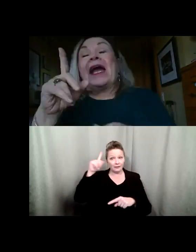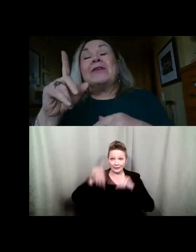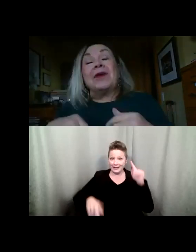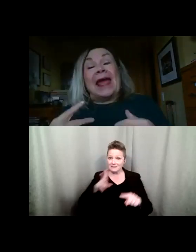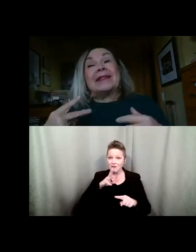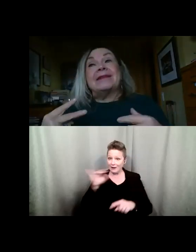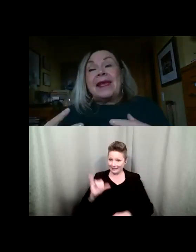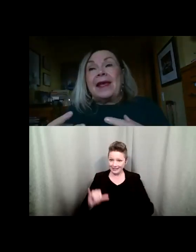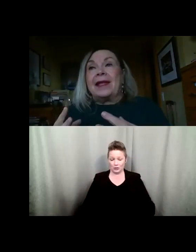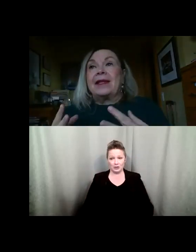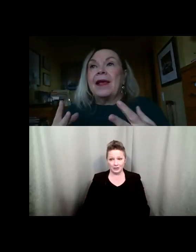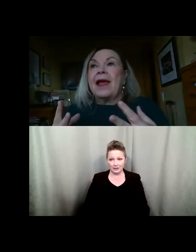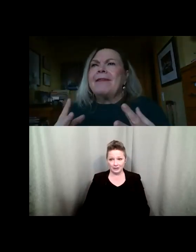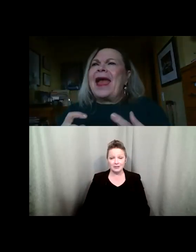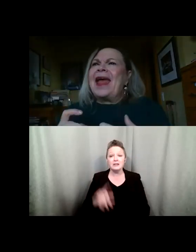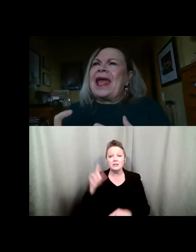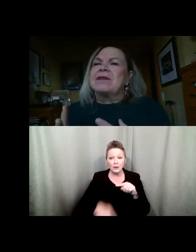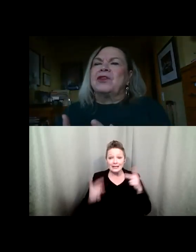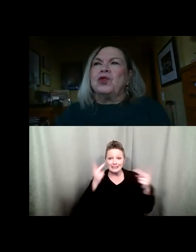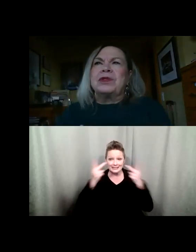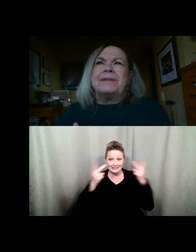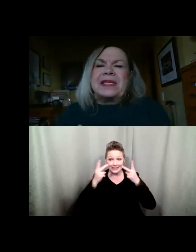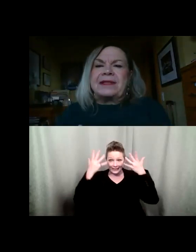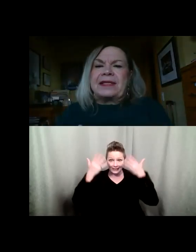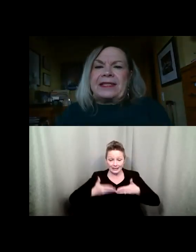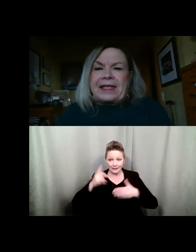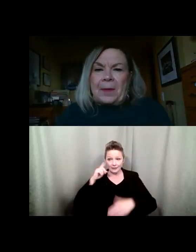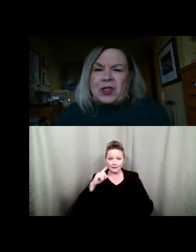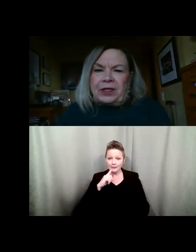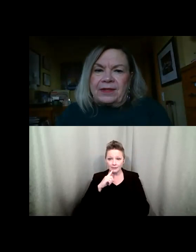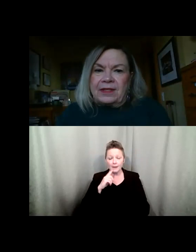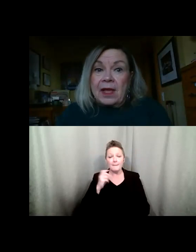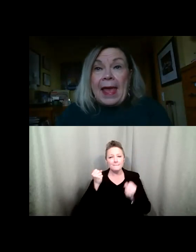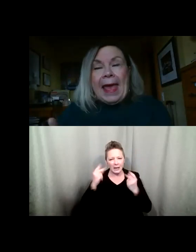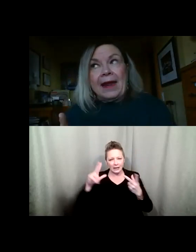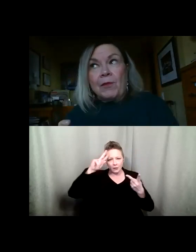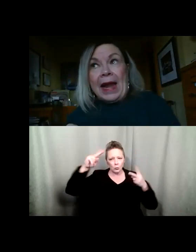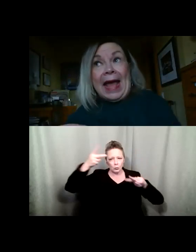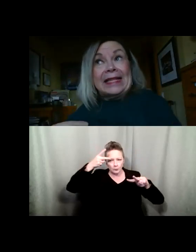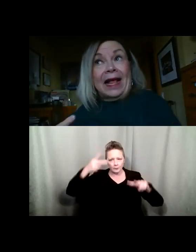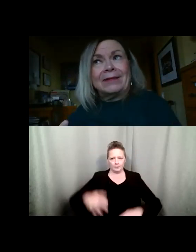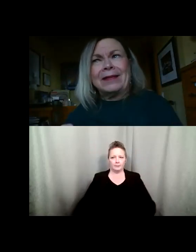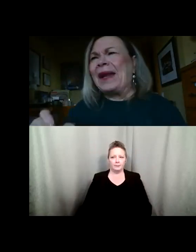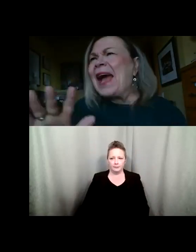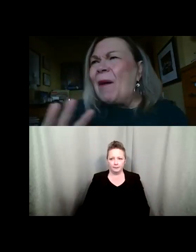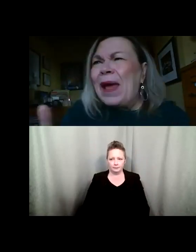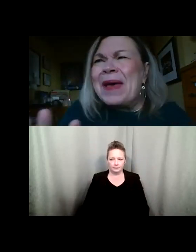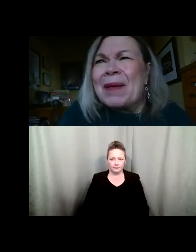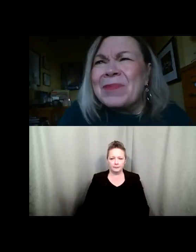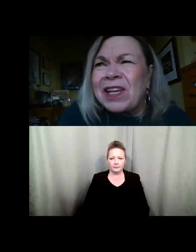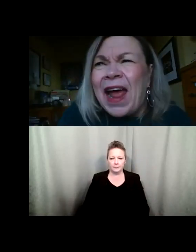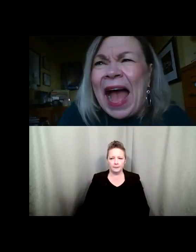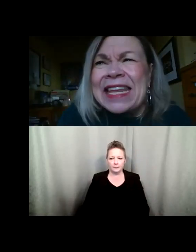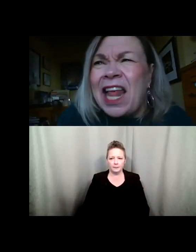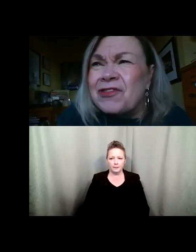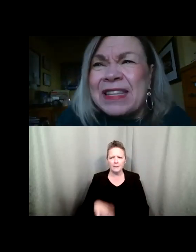because you can't see it then it's do some misconception and when I tell somebody I'm